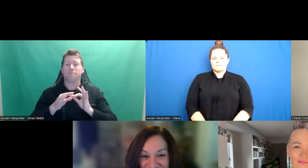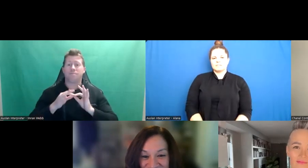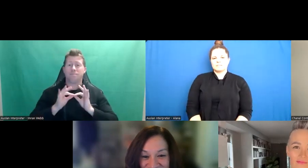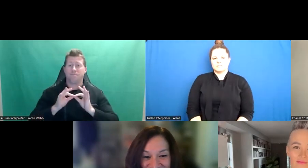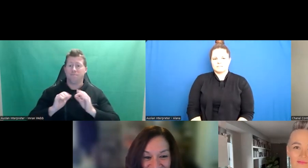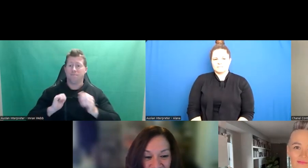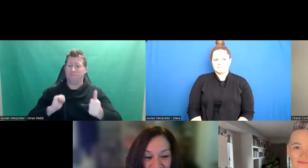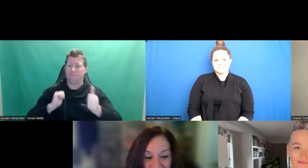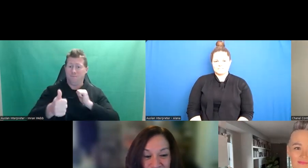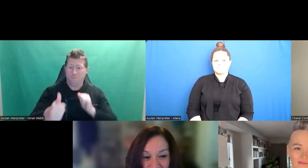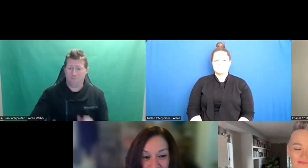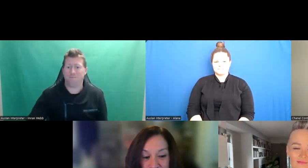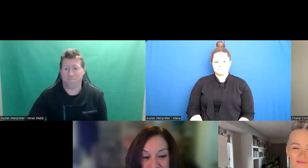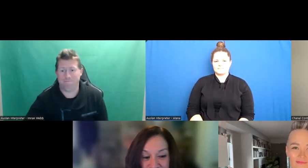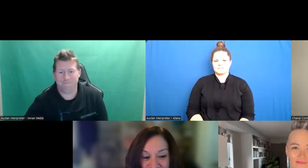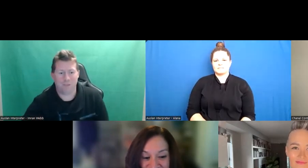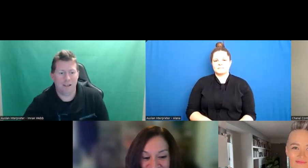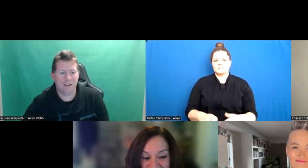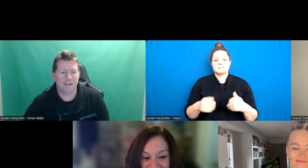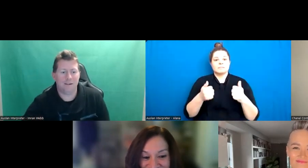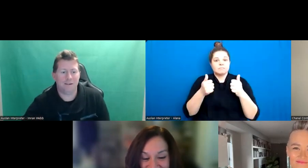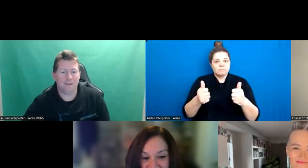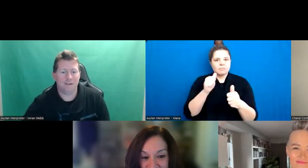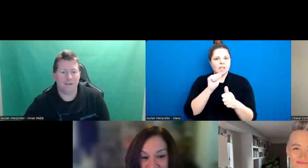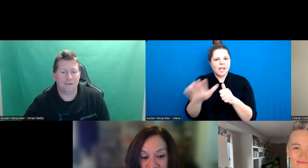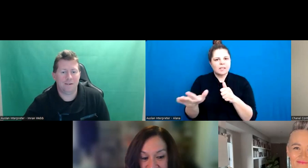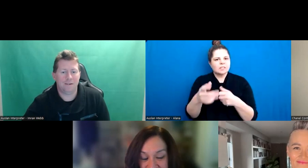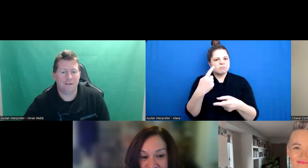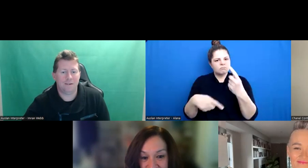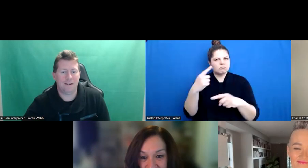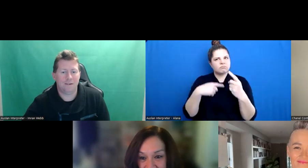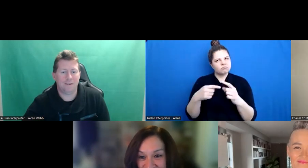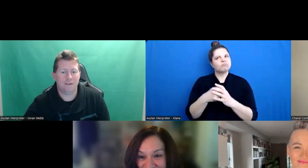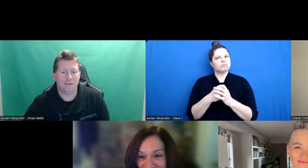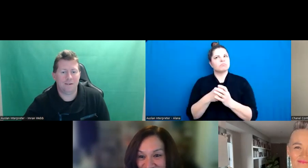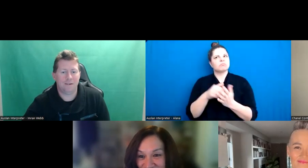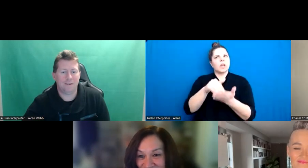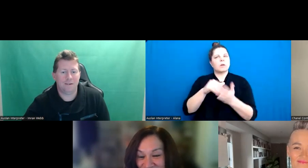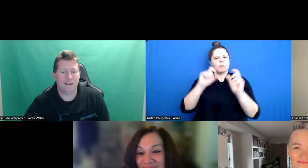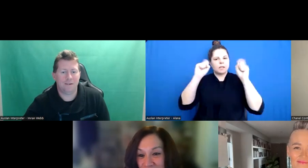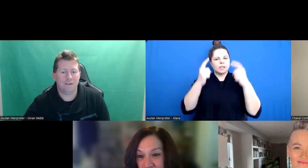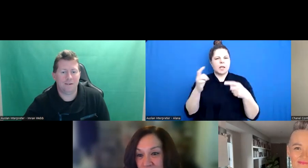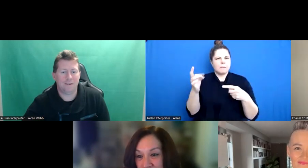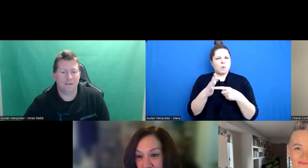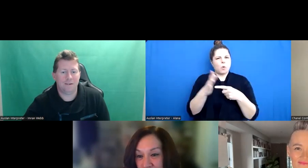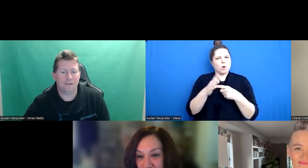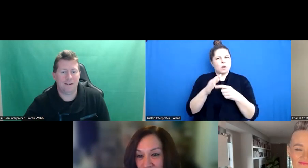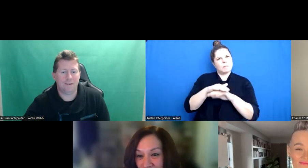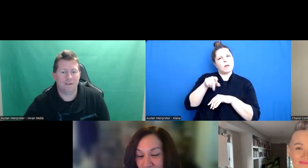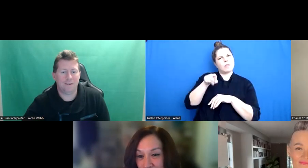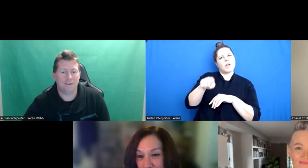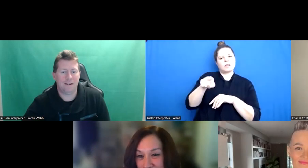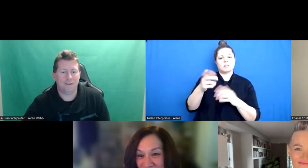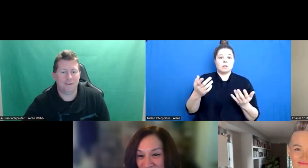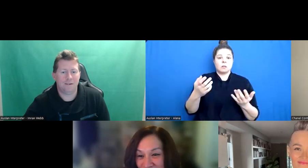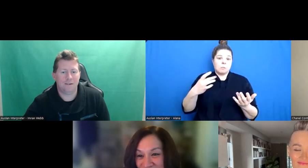It's a great example. Thank you so much, Yumi, and yeah, the importance of navigating those things with your children. know, obviously, I don't have a